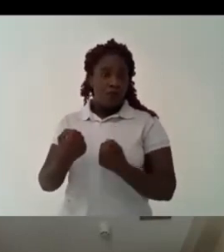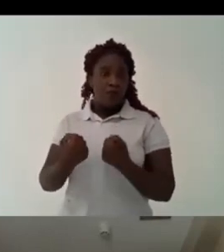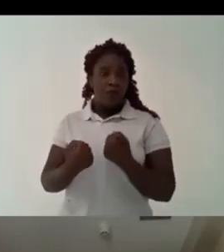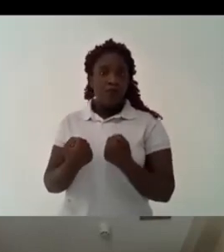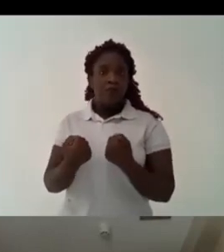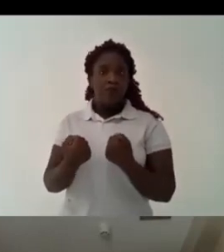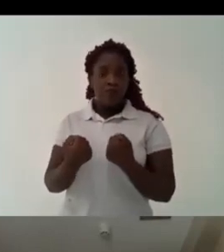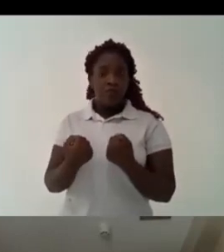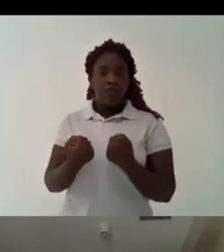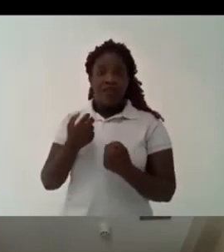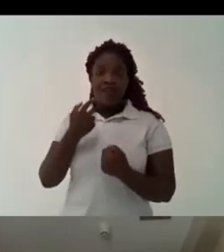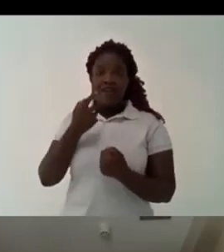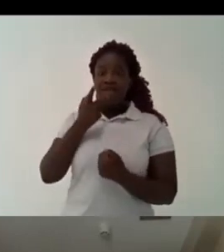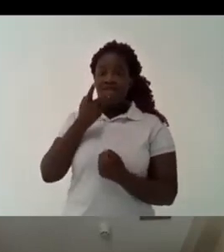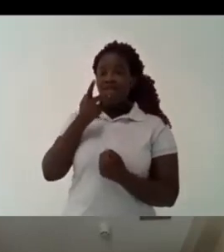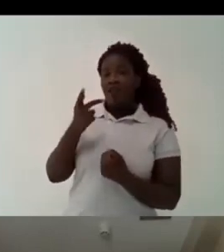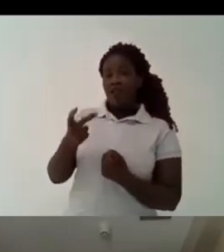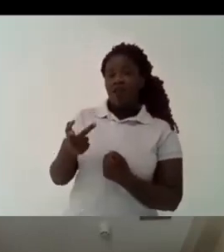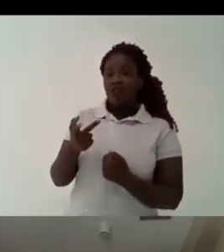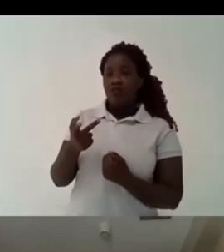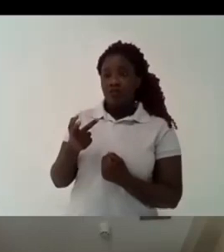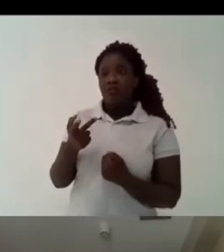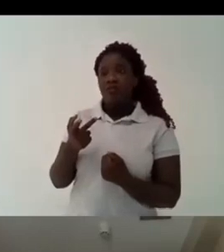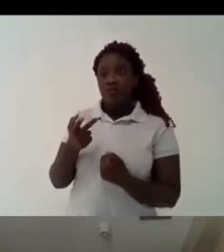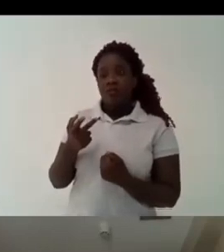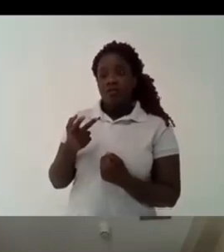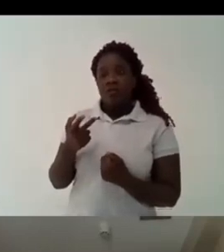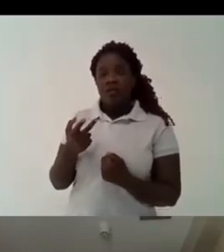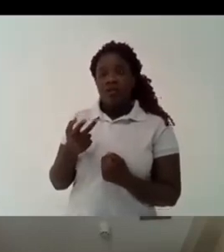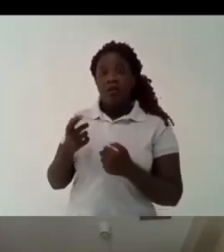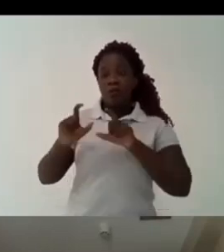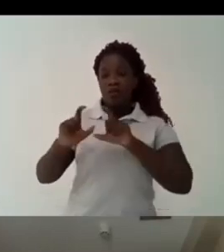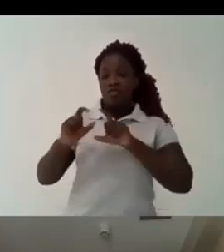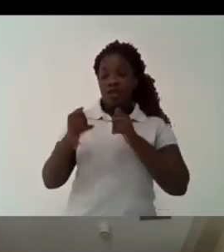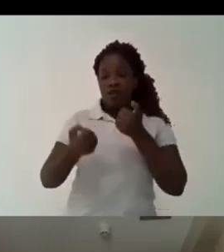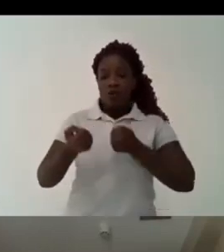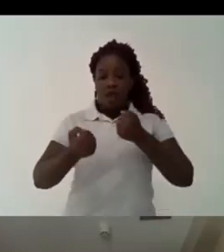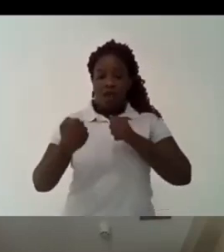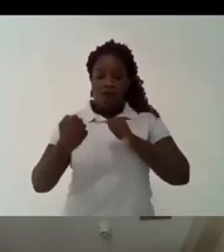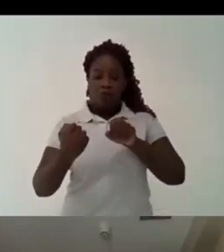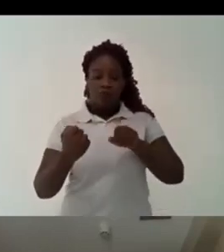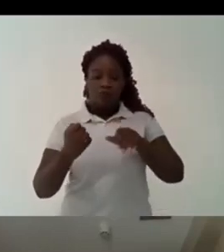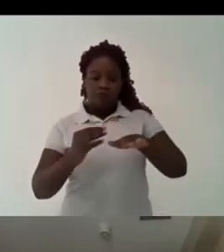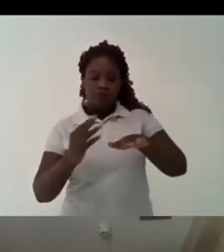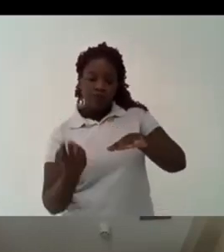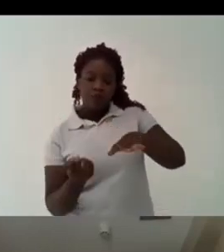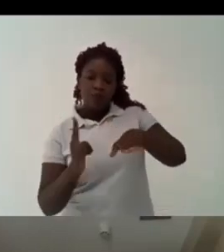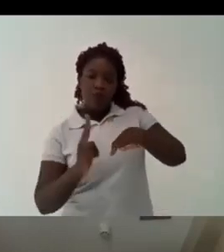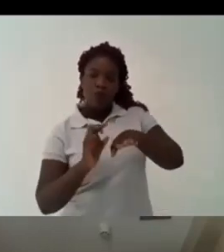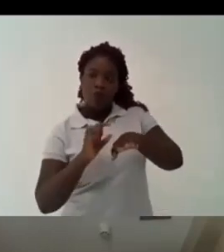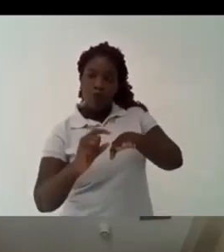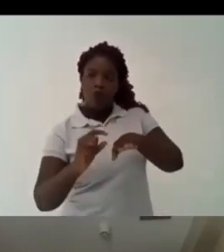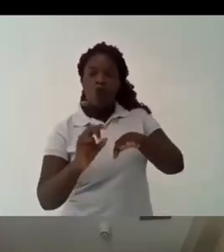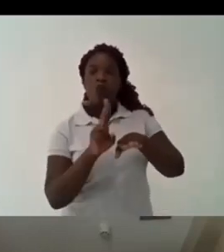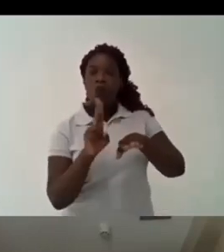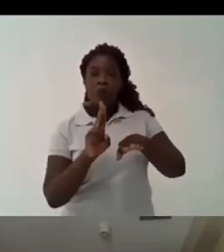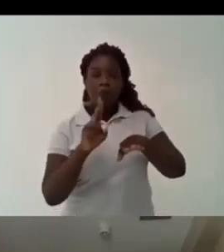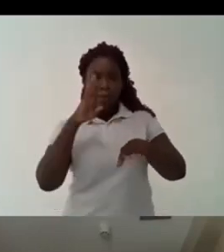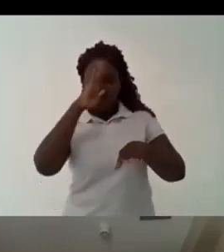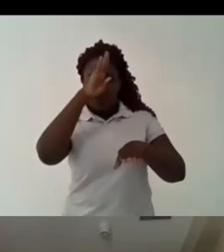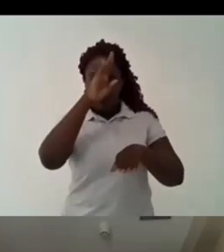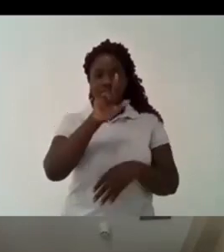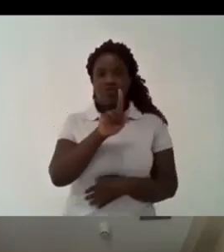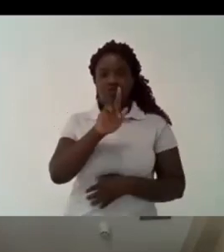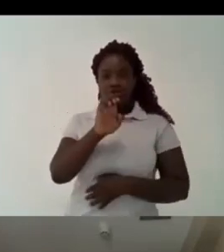he was arrested because the police officer stopped his car because there was a sticker in the car saying that bolsonaro